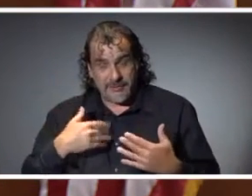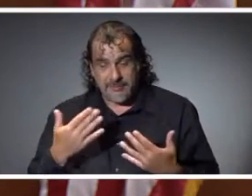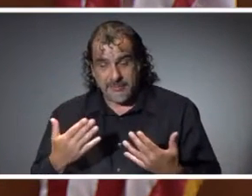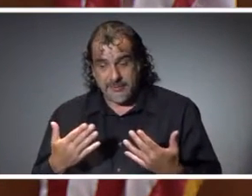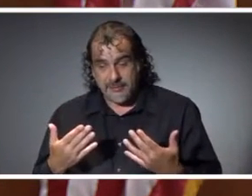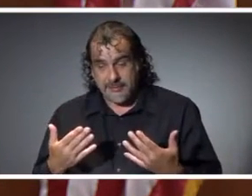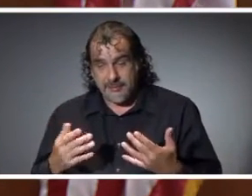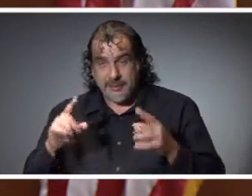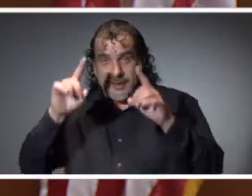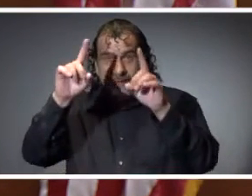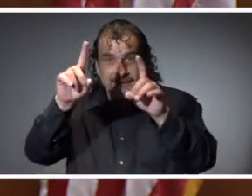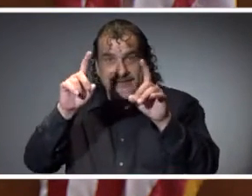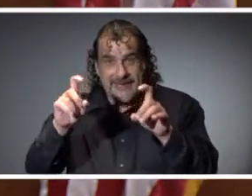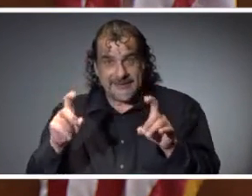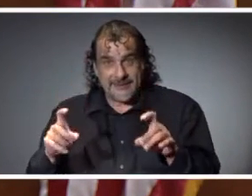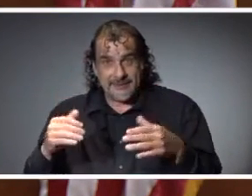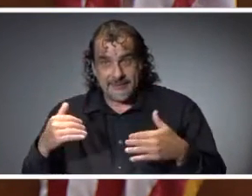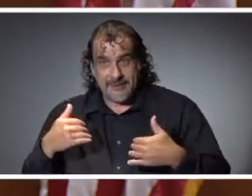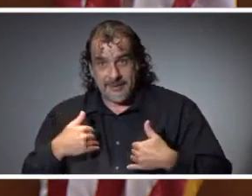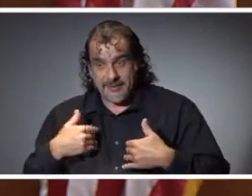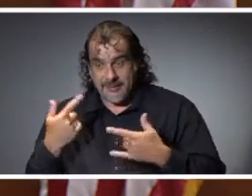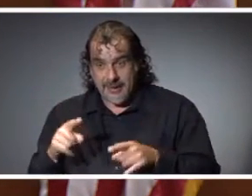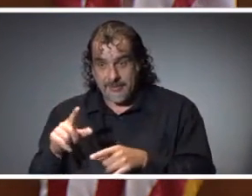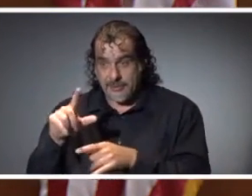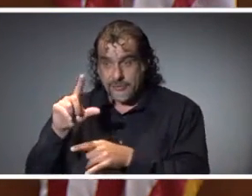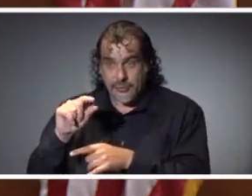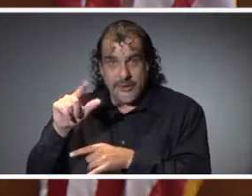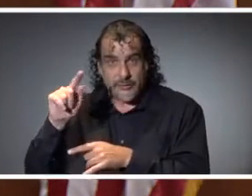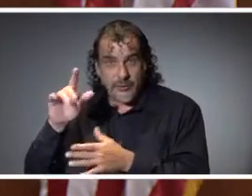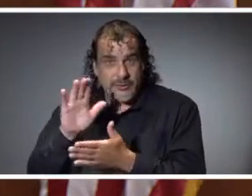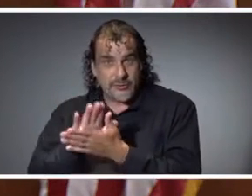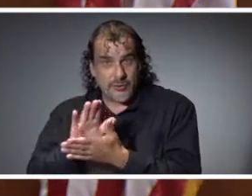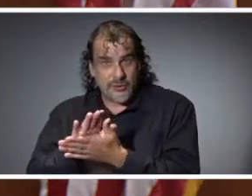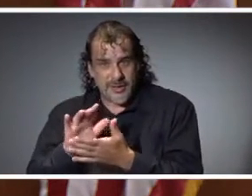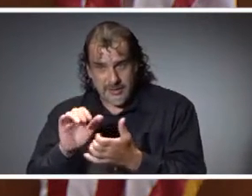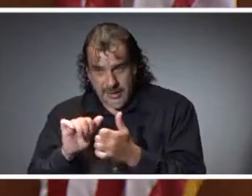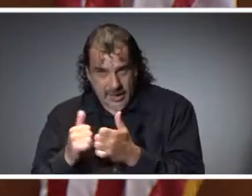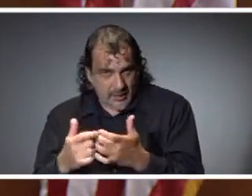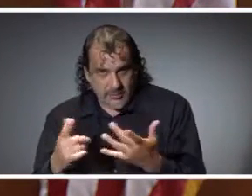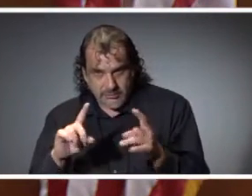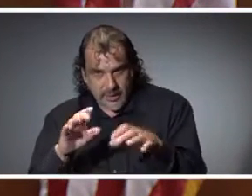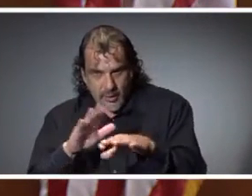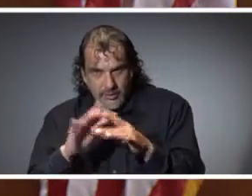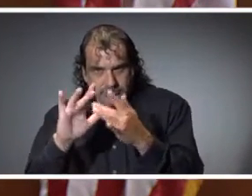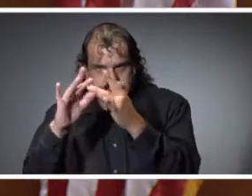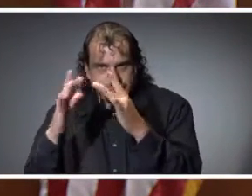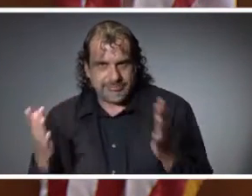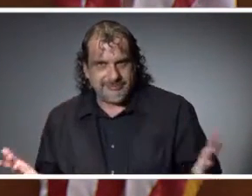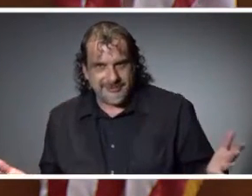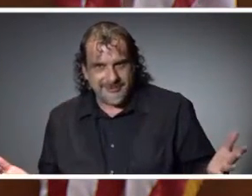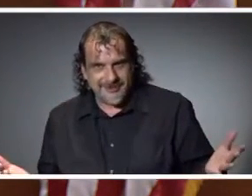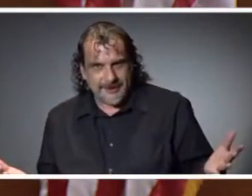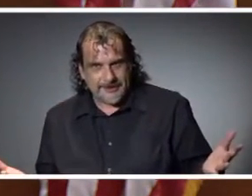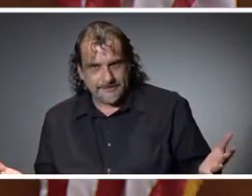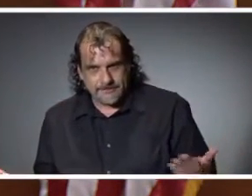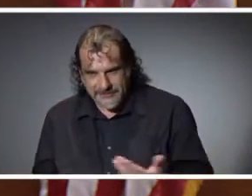that occurs in the 2020-21 school year and so you know I don't think